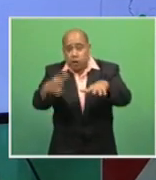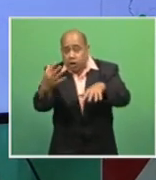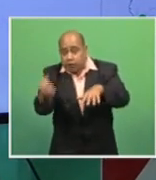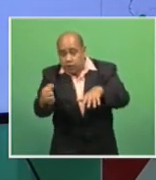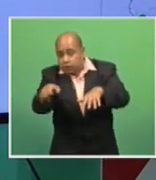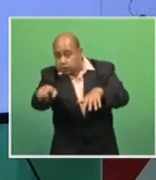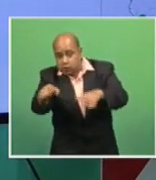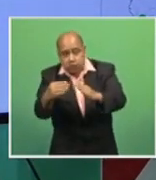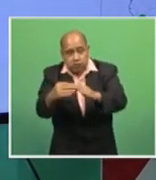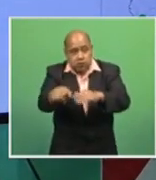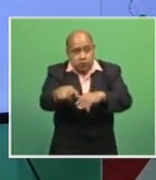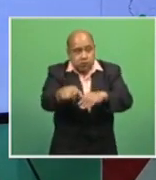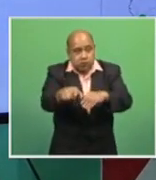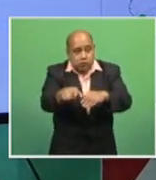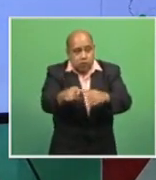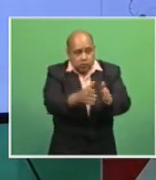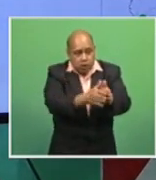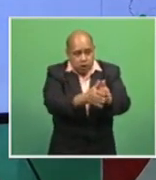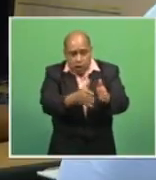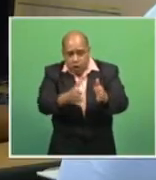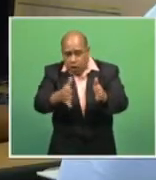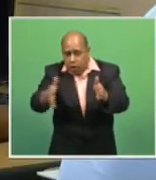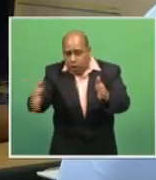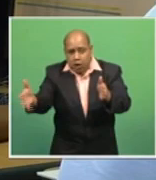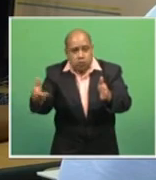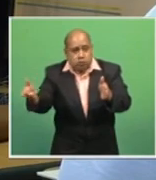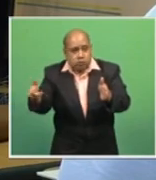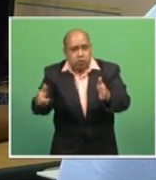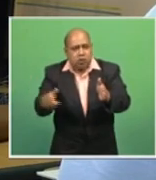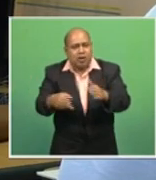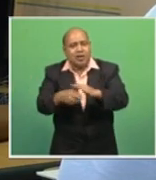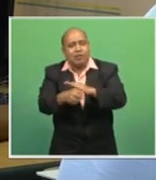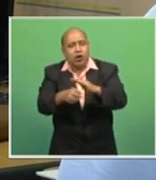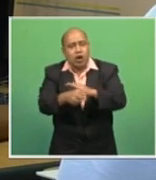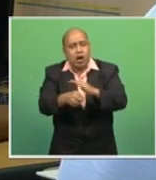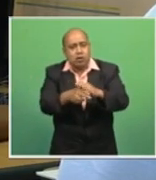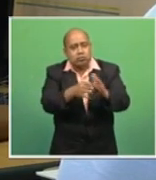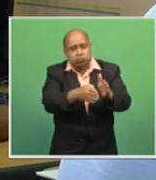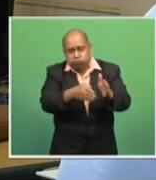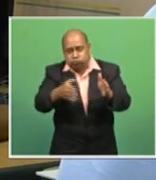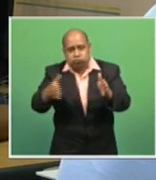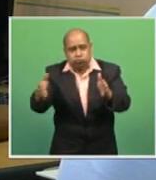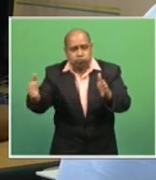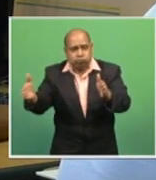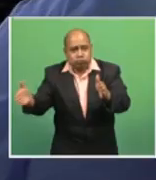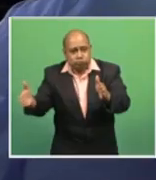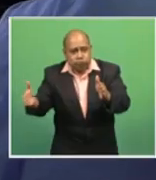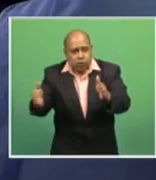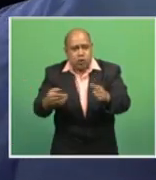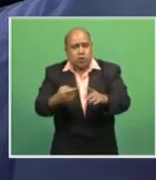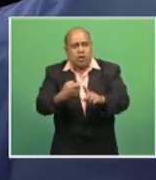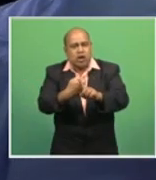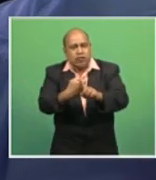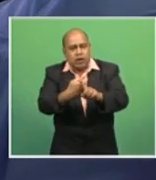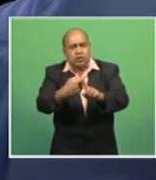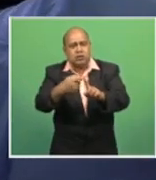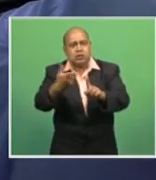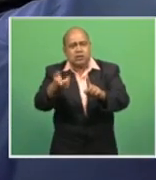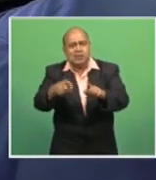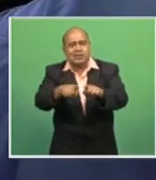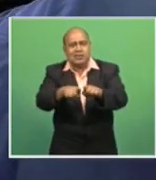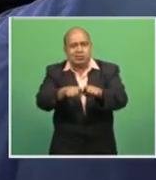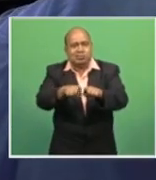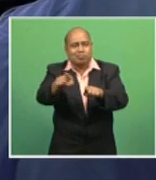Numbutini all the way up towards Nauvoo and even all the way to Kurobo and into the interior as well. The